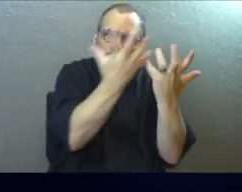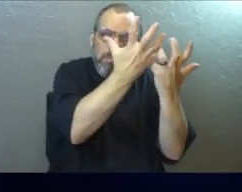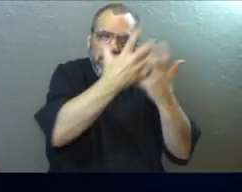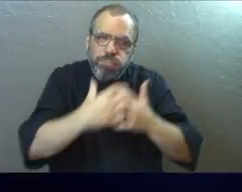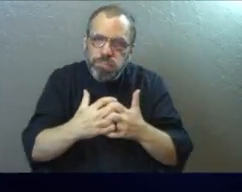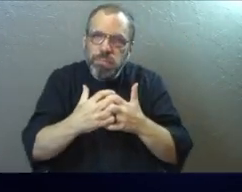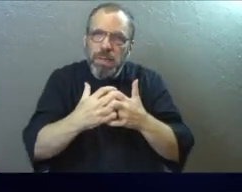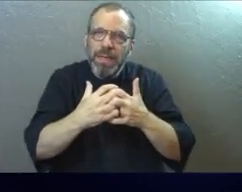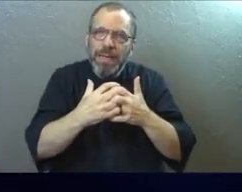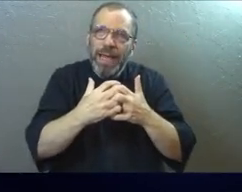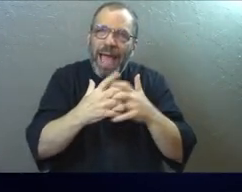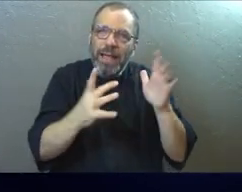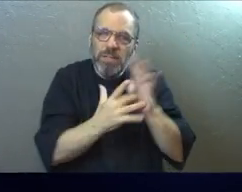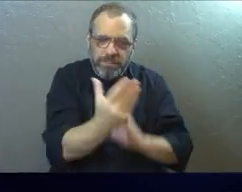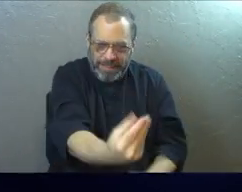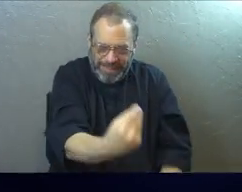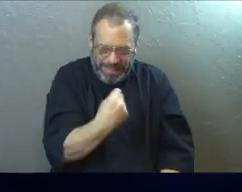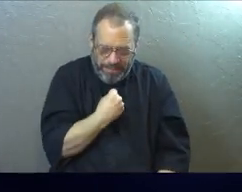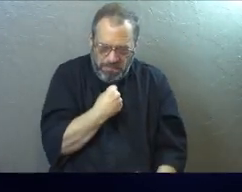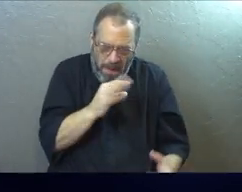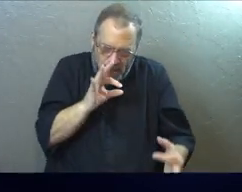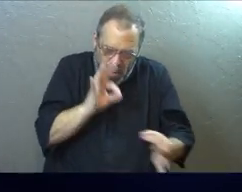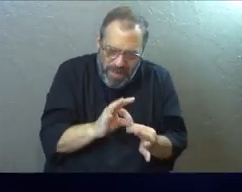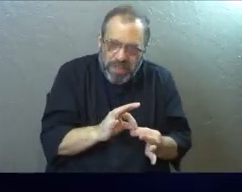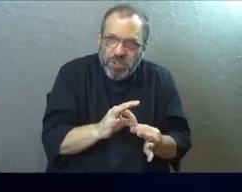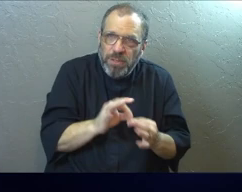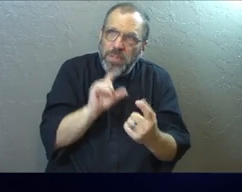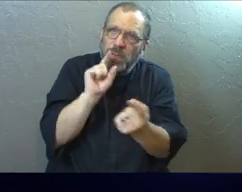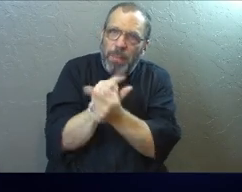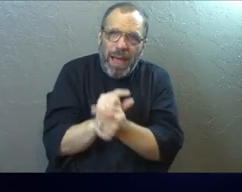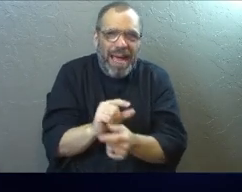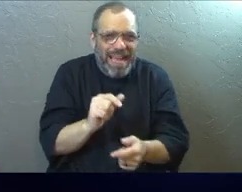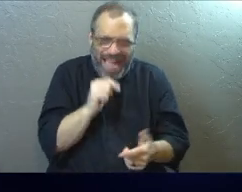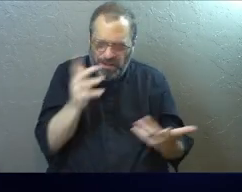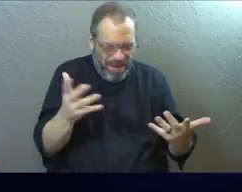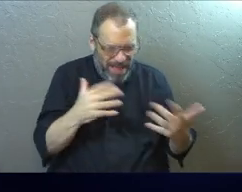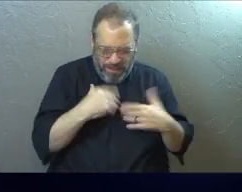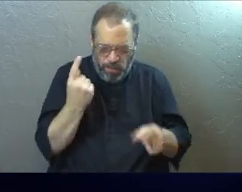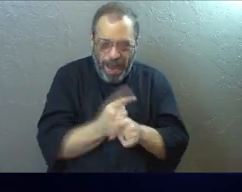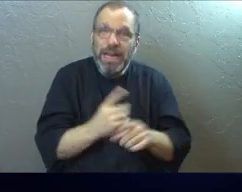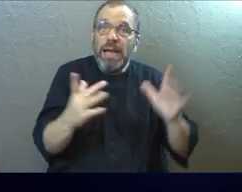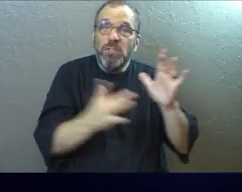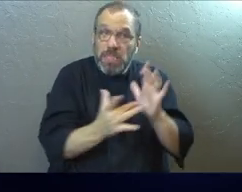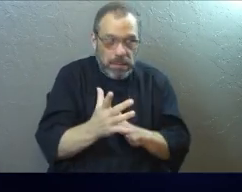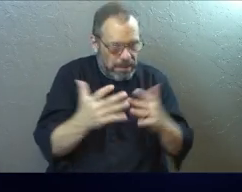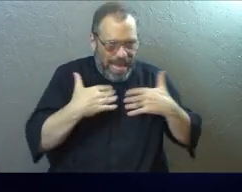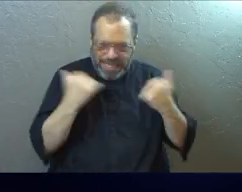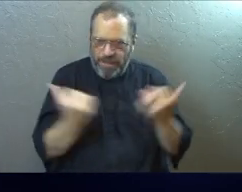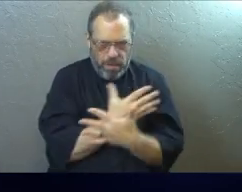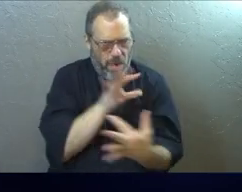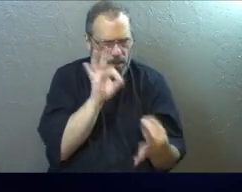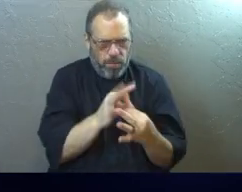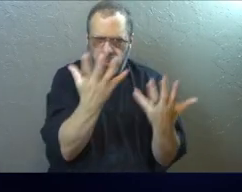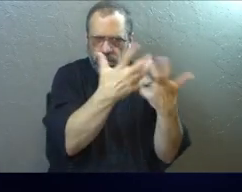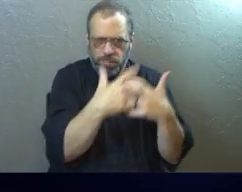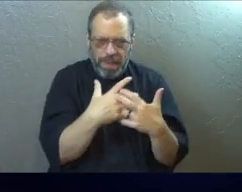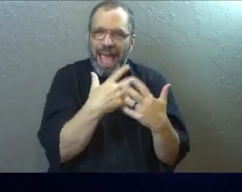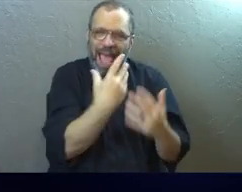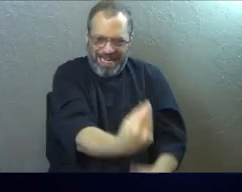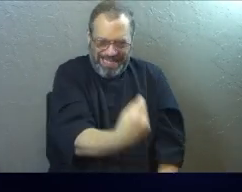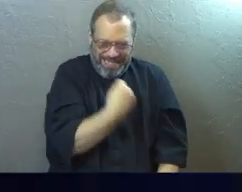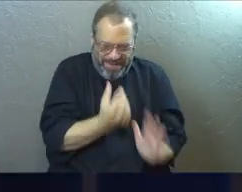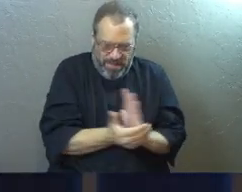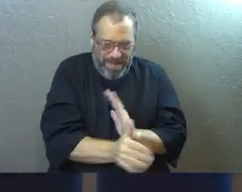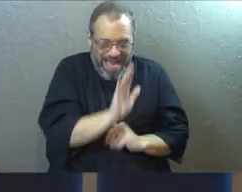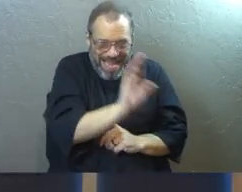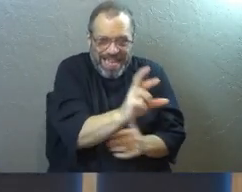together, and he gave you his put-togetherness. I don't have to have it all together. Jesus has it all together, and he's gifted